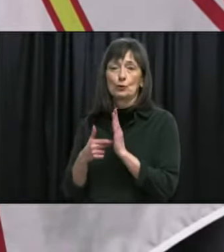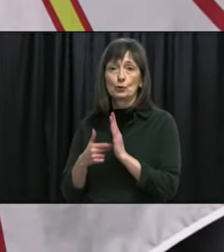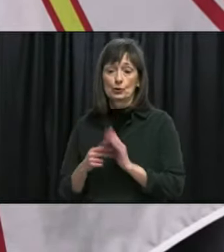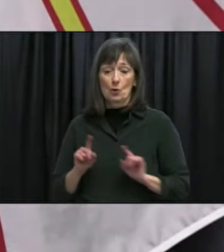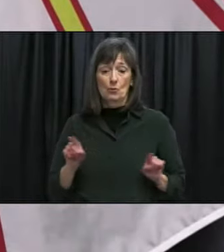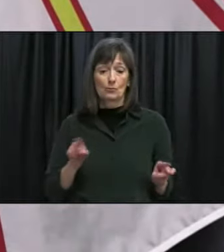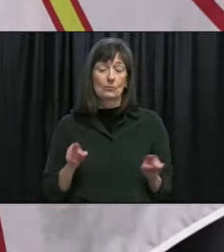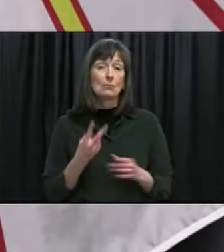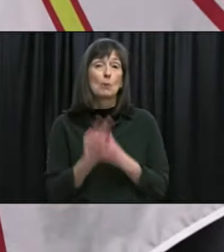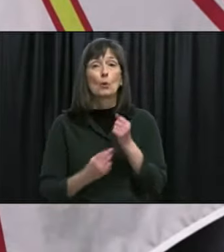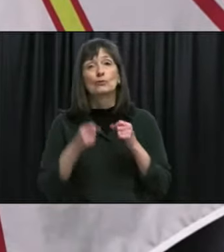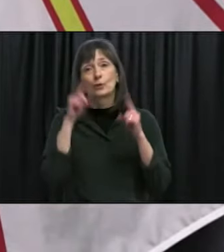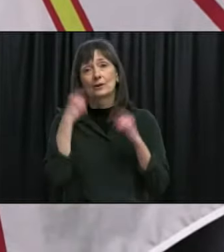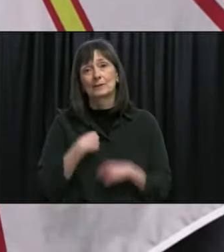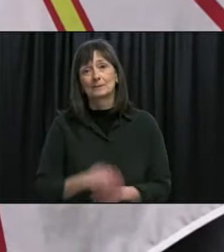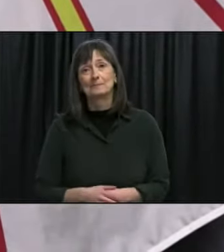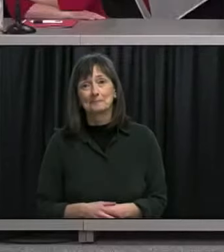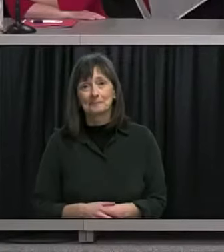both ends